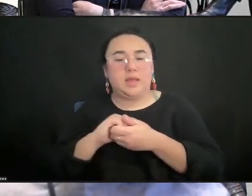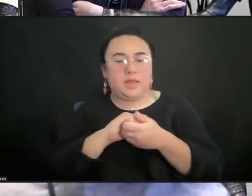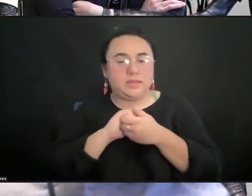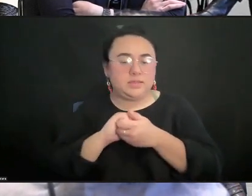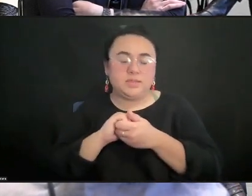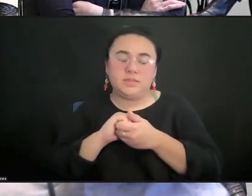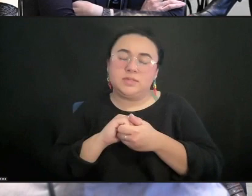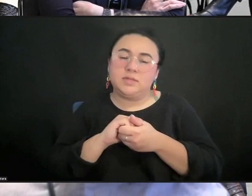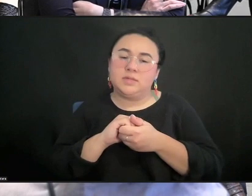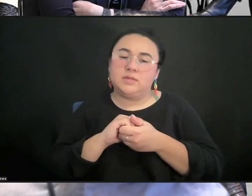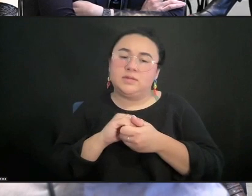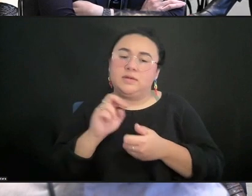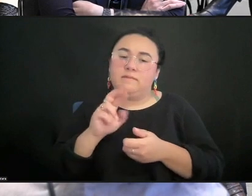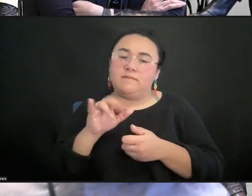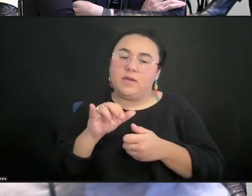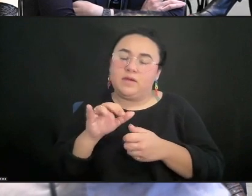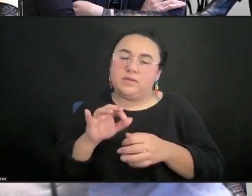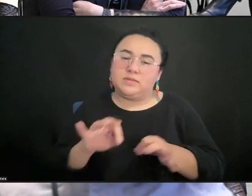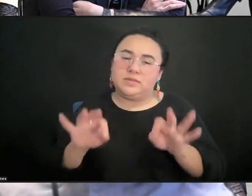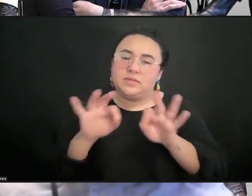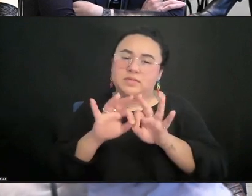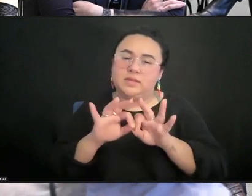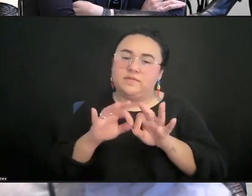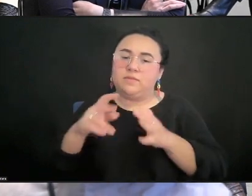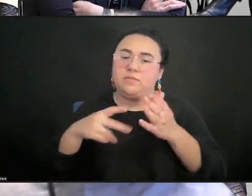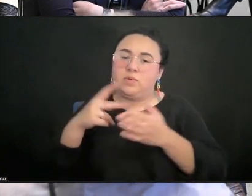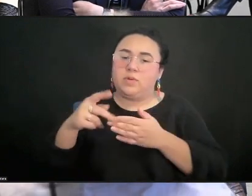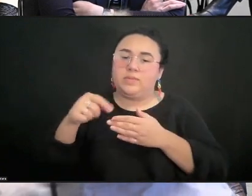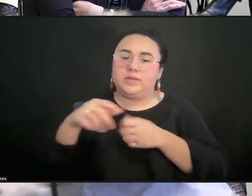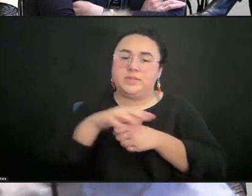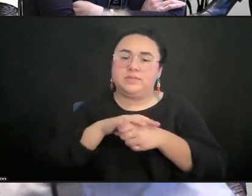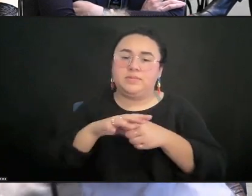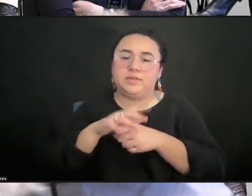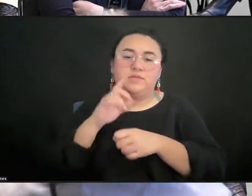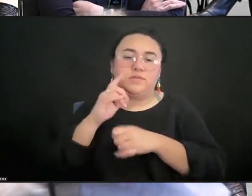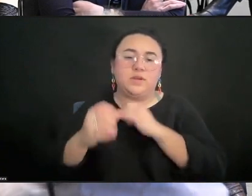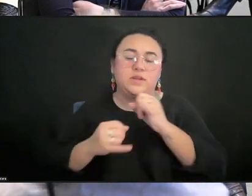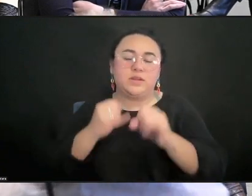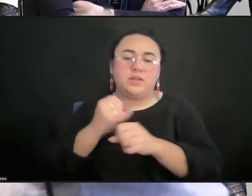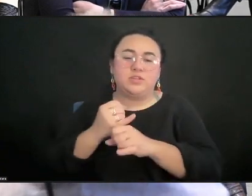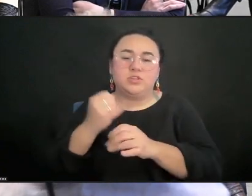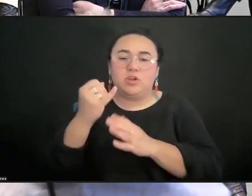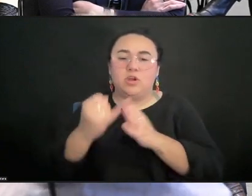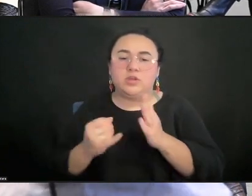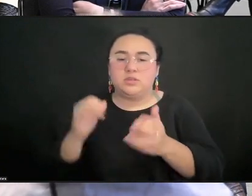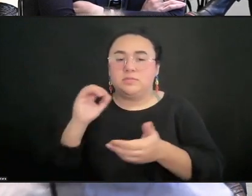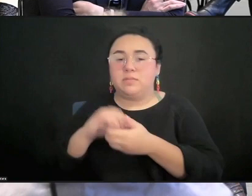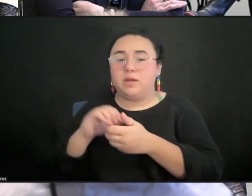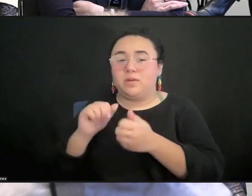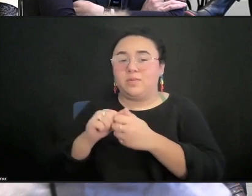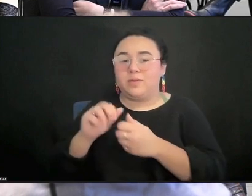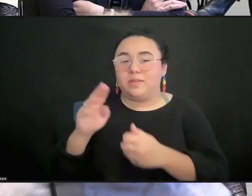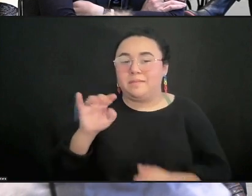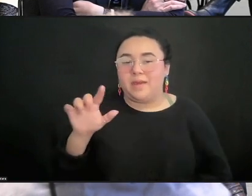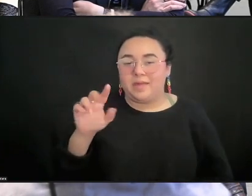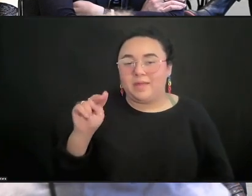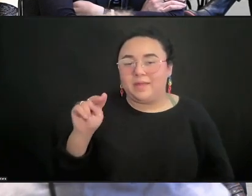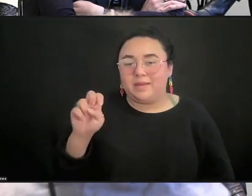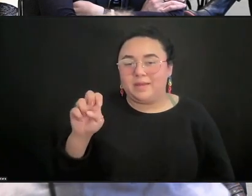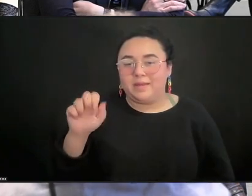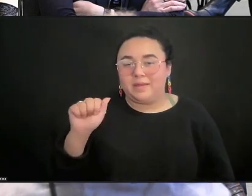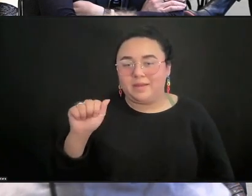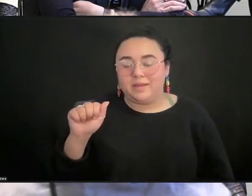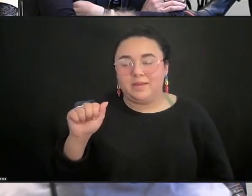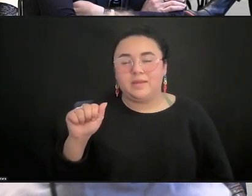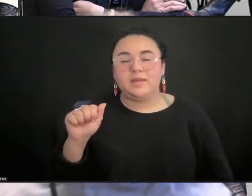around international arts. And we do so in partnership with Michael, with the NEA. The program is called the Performing Arts